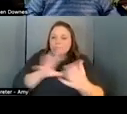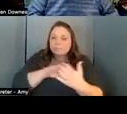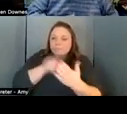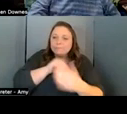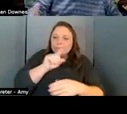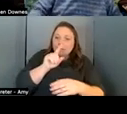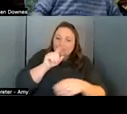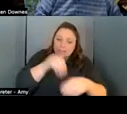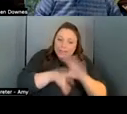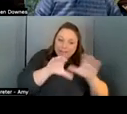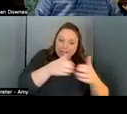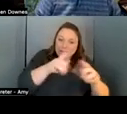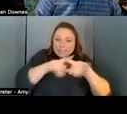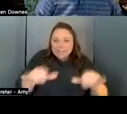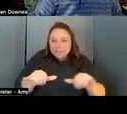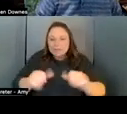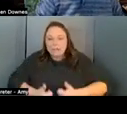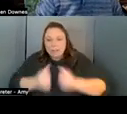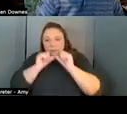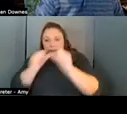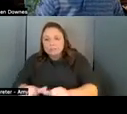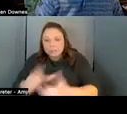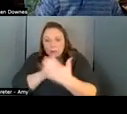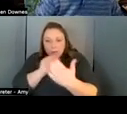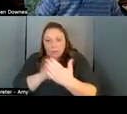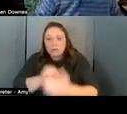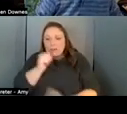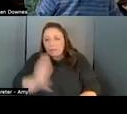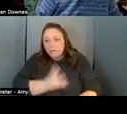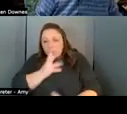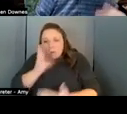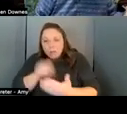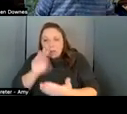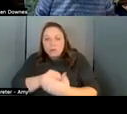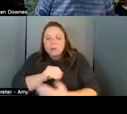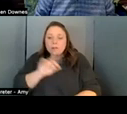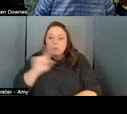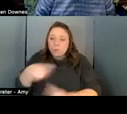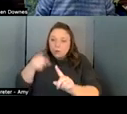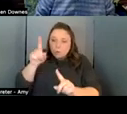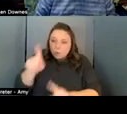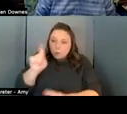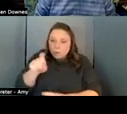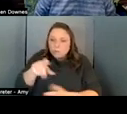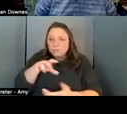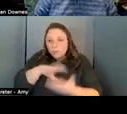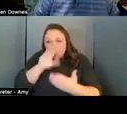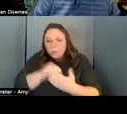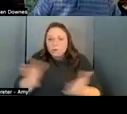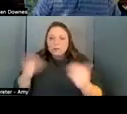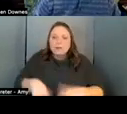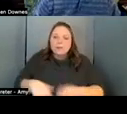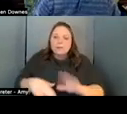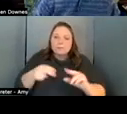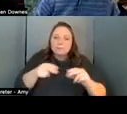learning and informal learning learning where it's needed badges and credentials what's the link between